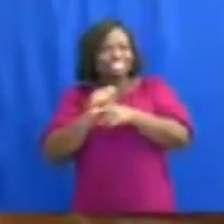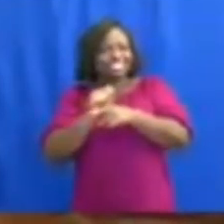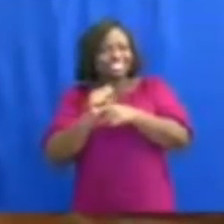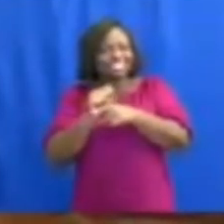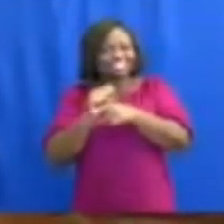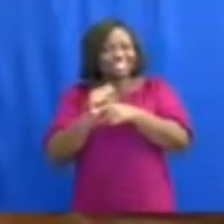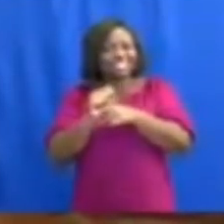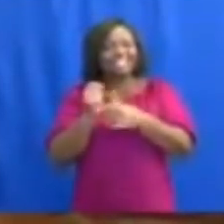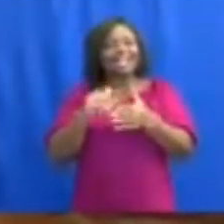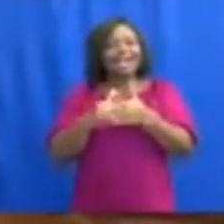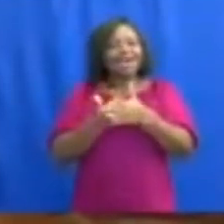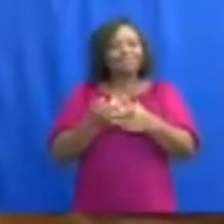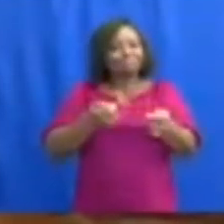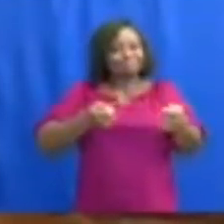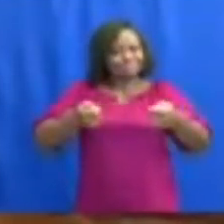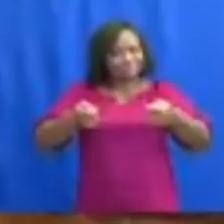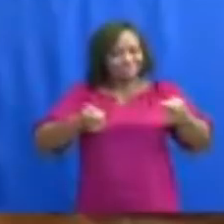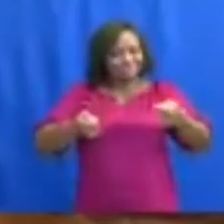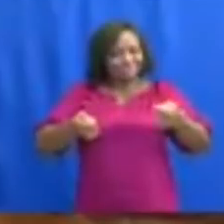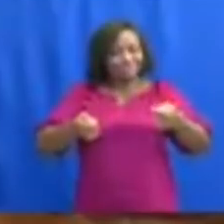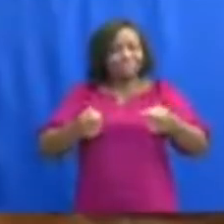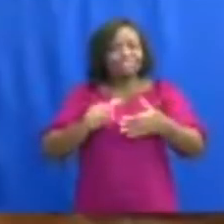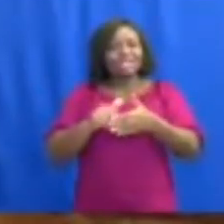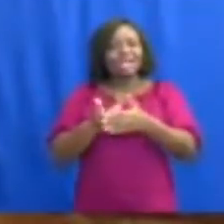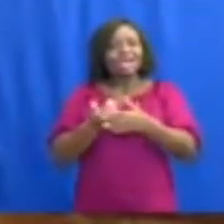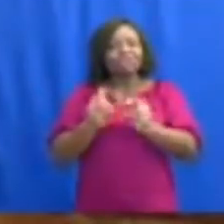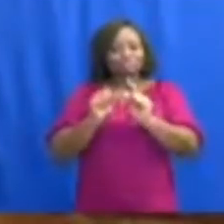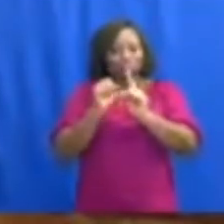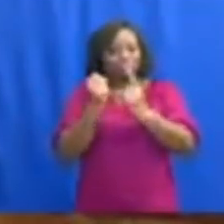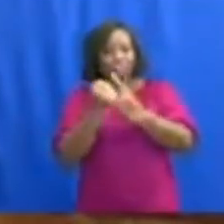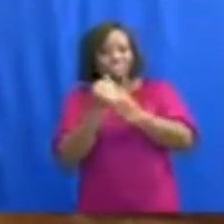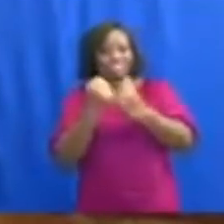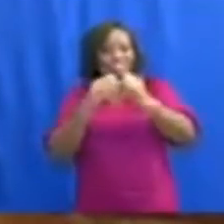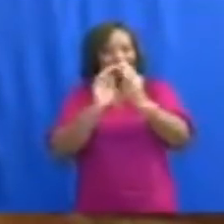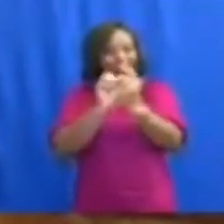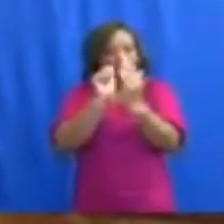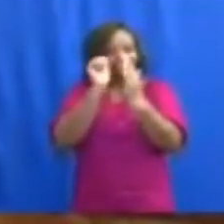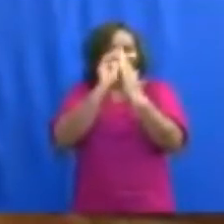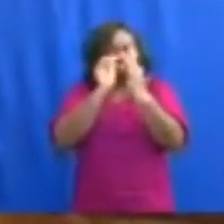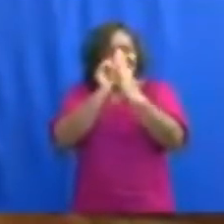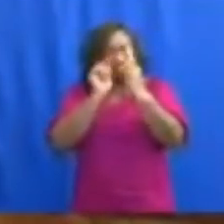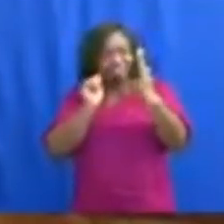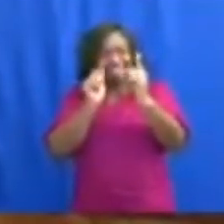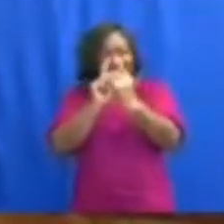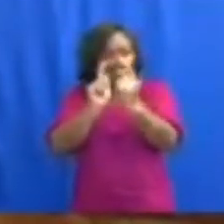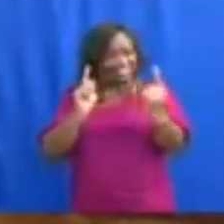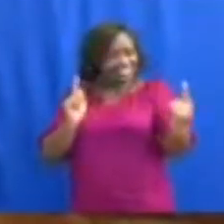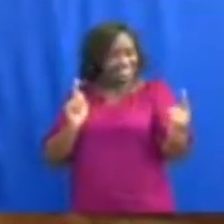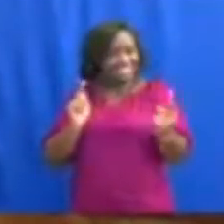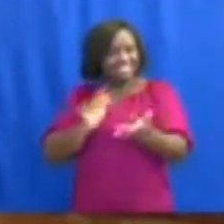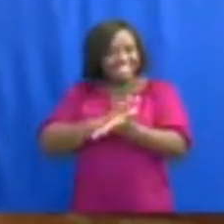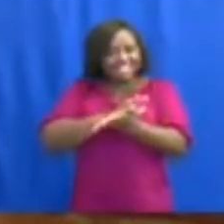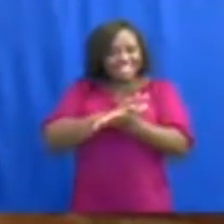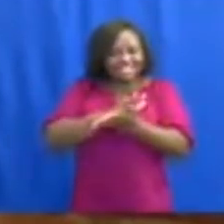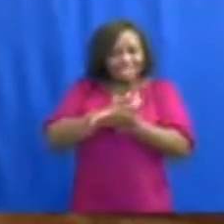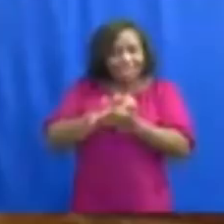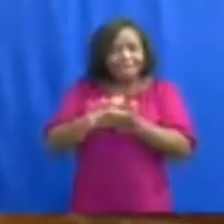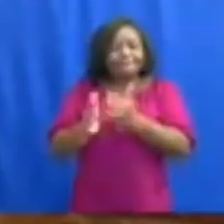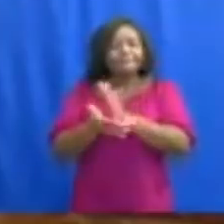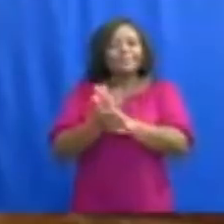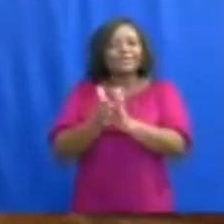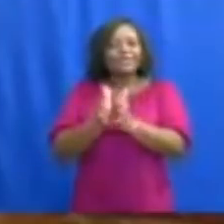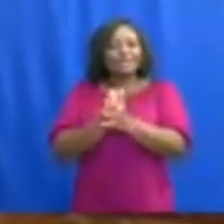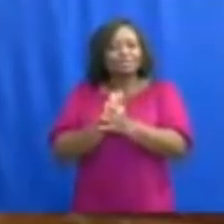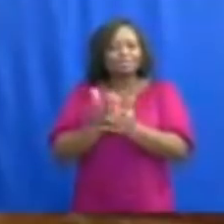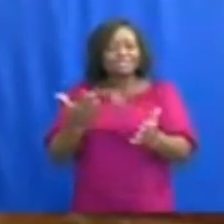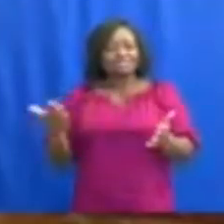numbers permissible to go to schools. He made mention of the fact that schools have been fumigated and made ready for